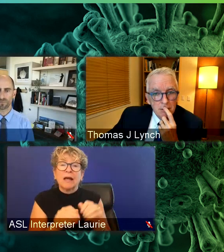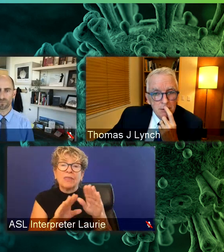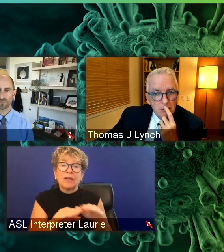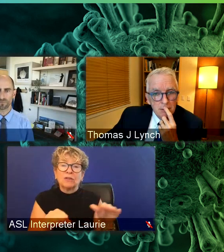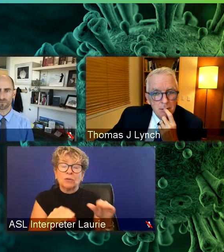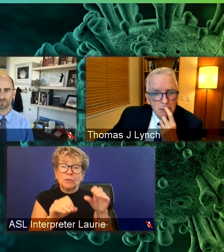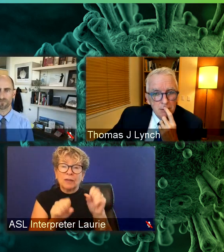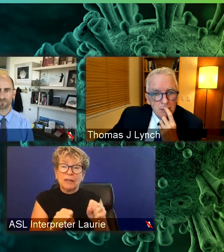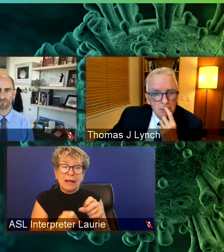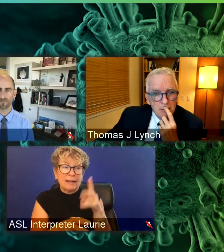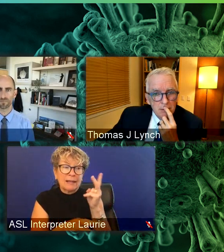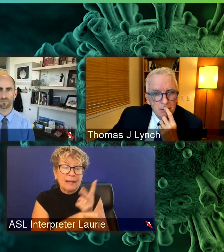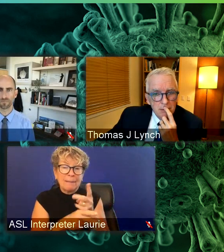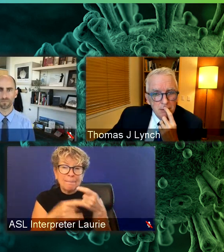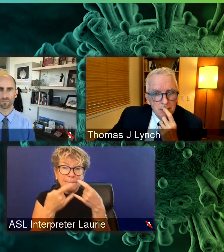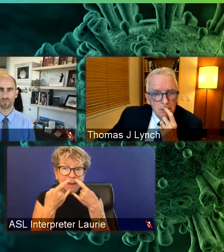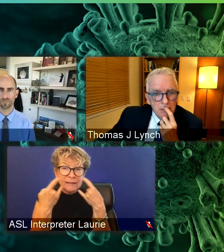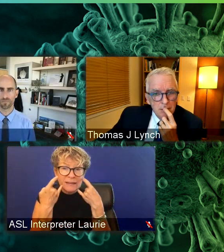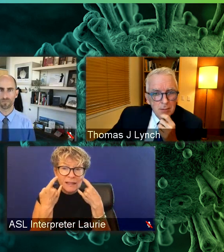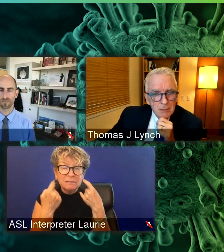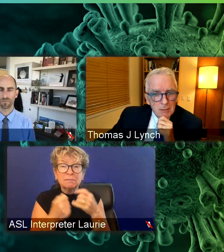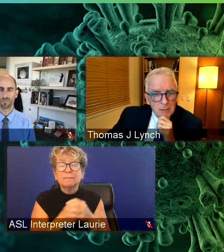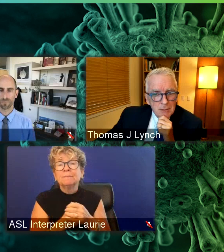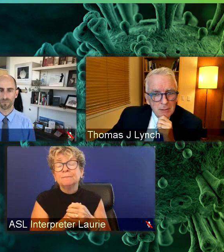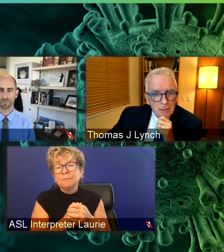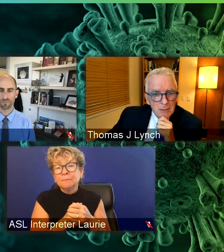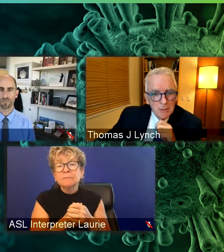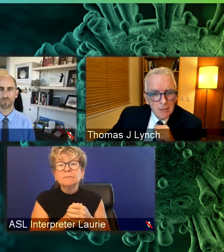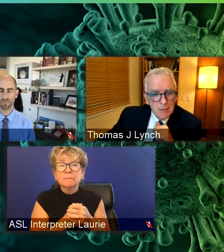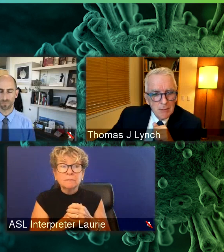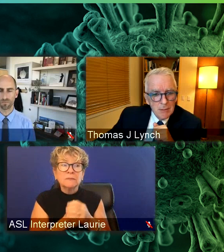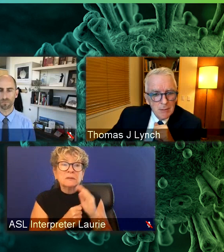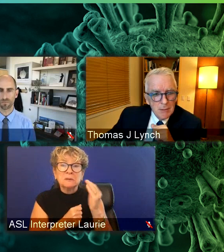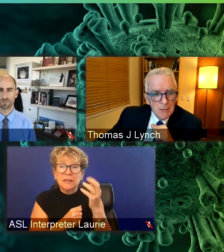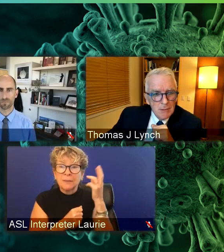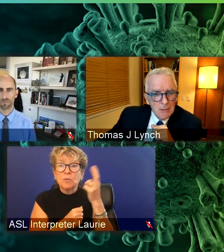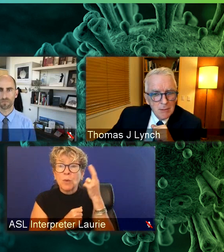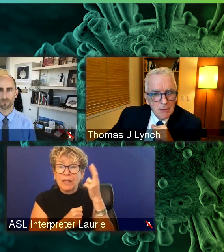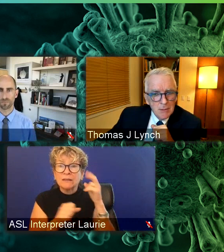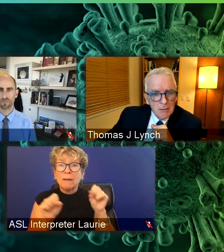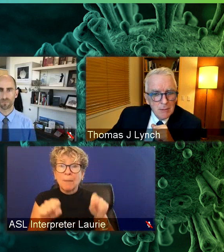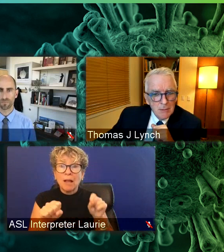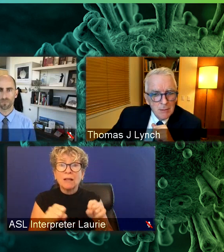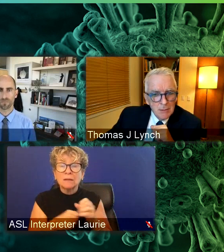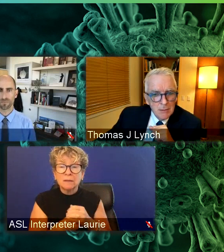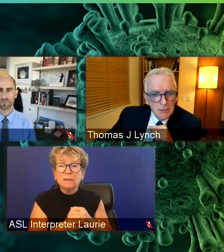maintain their masking, I think that would be, you know, reasonable for most families to consider.